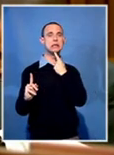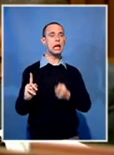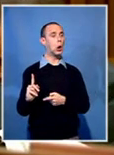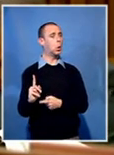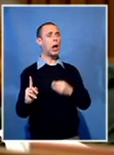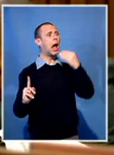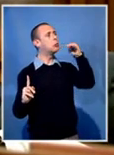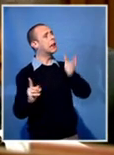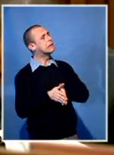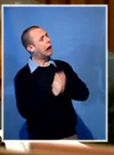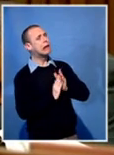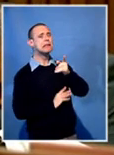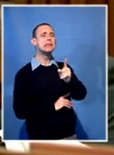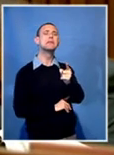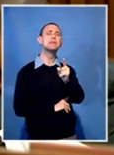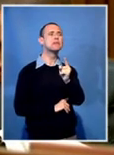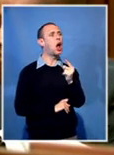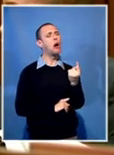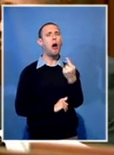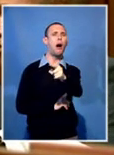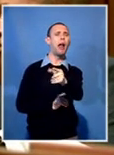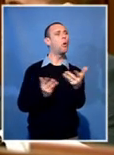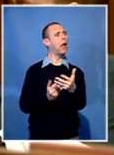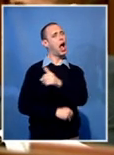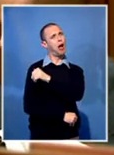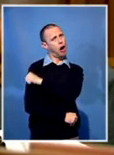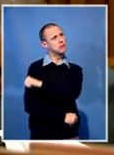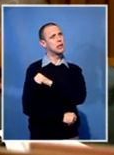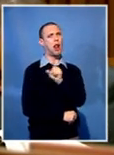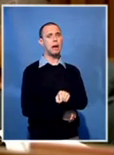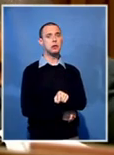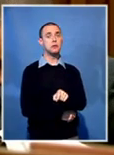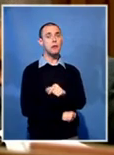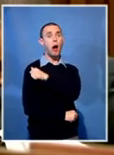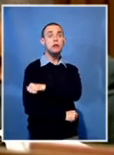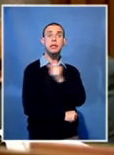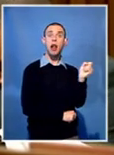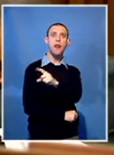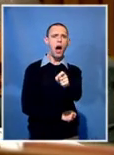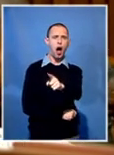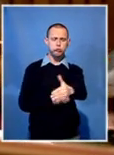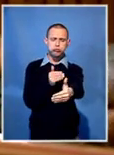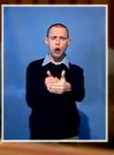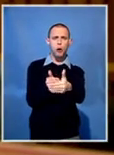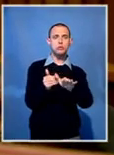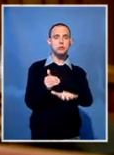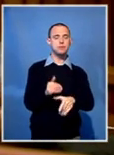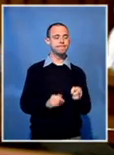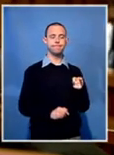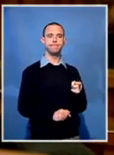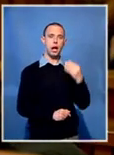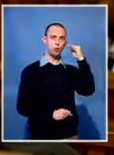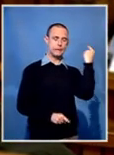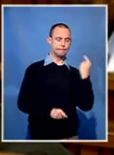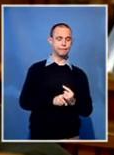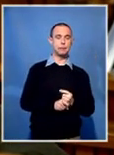Miromasiya to receive assistance from a clinic which was not far from the police station. He also described how he tried to free